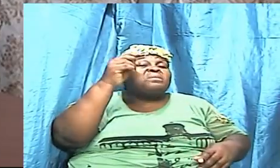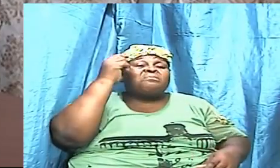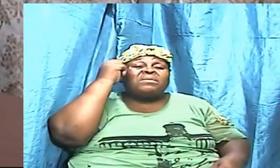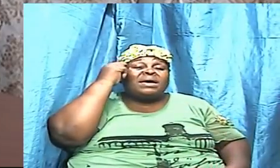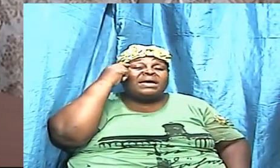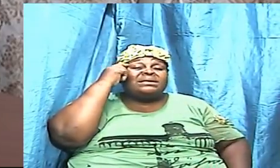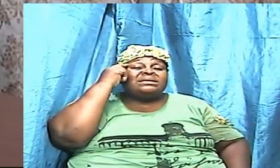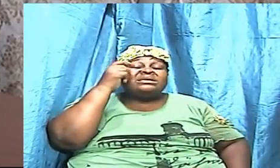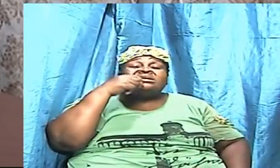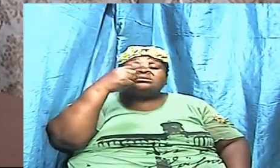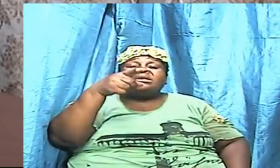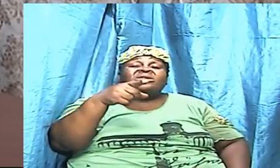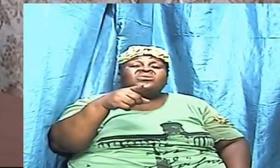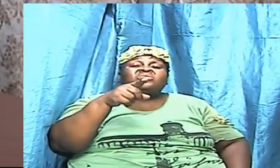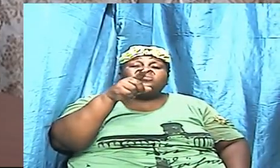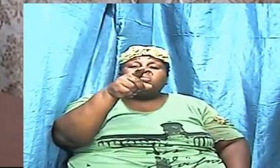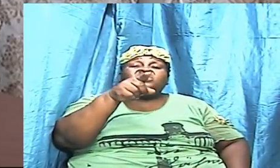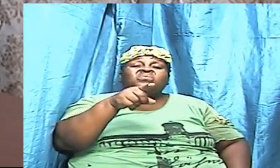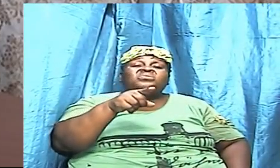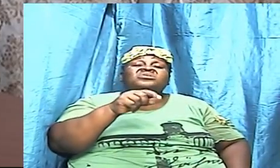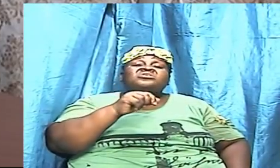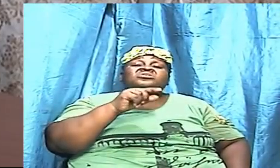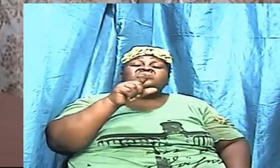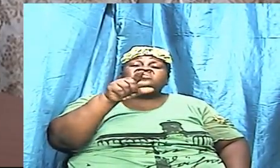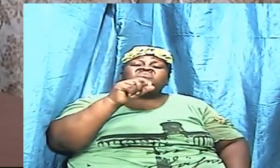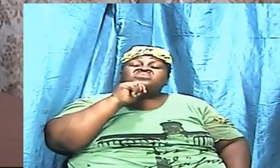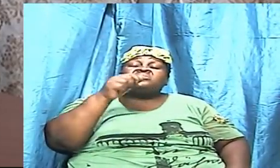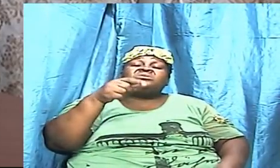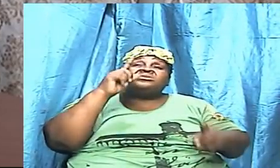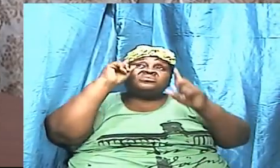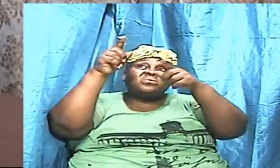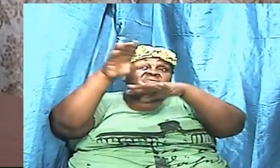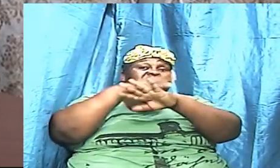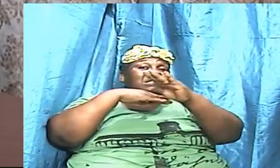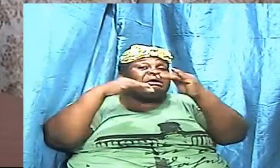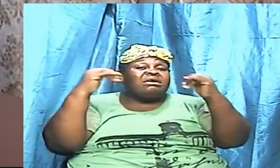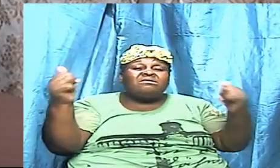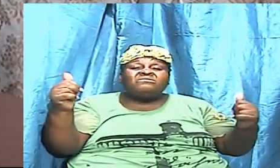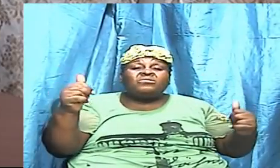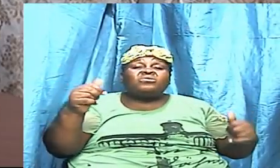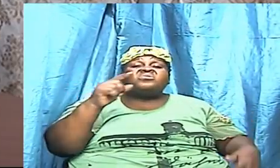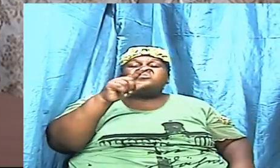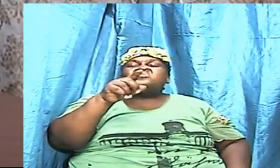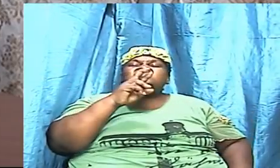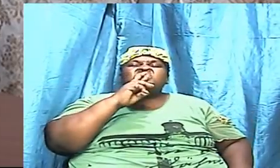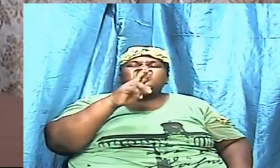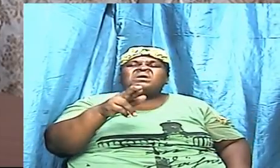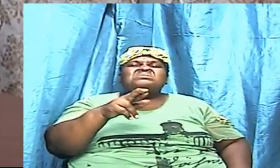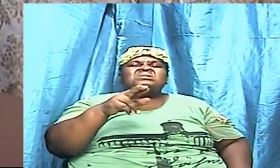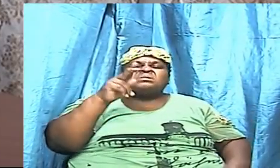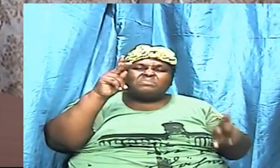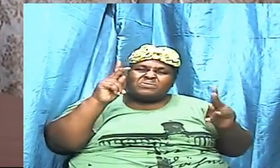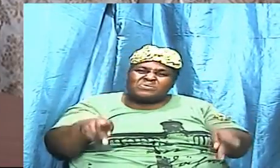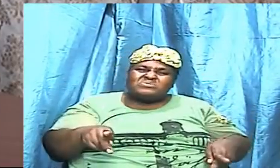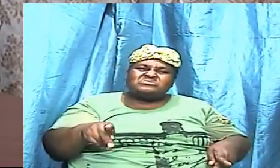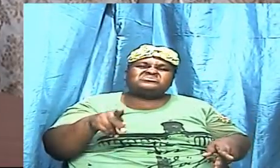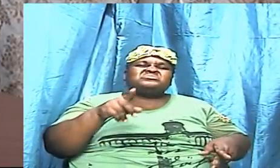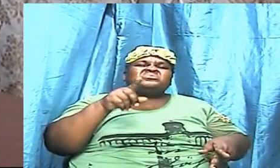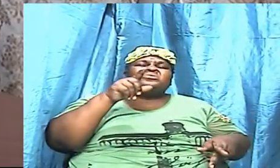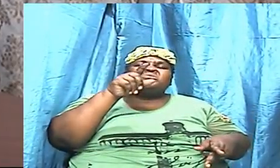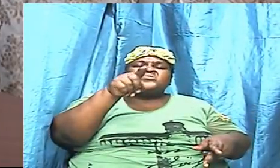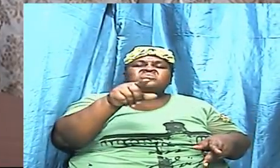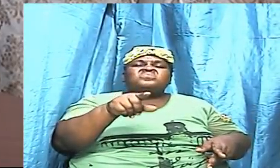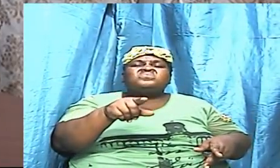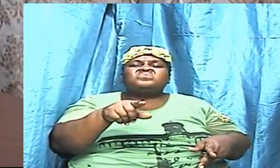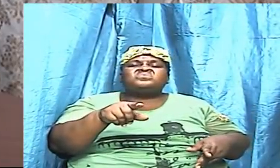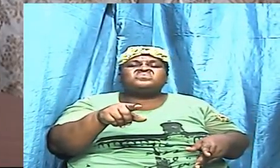because you are not the person that you present yourself to be and that you present yourself to